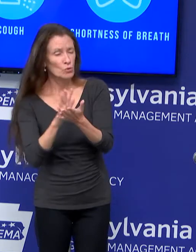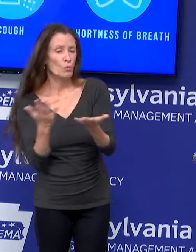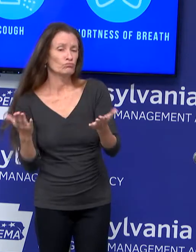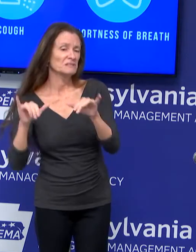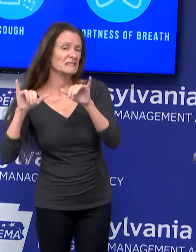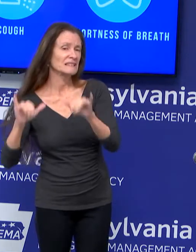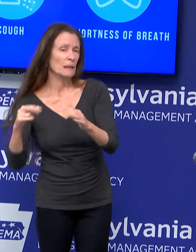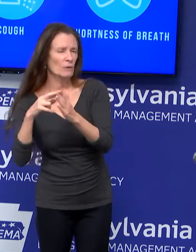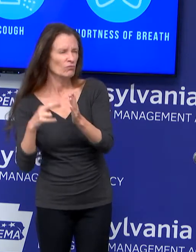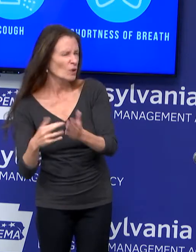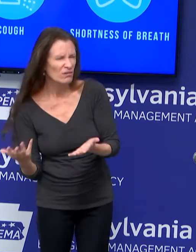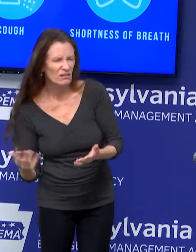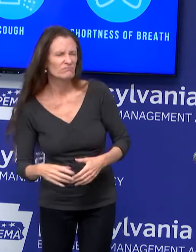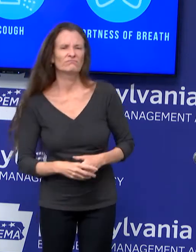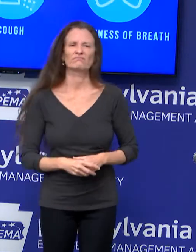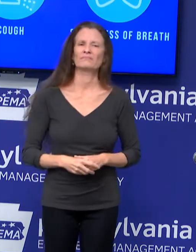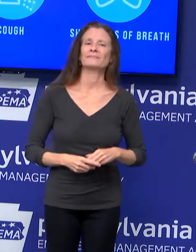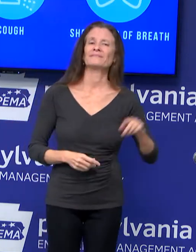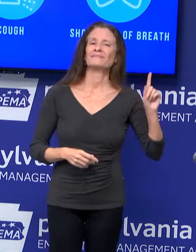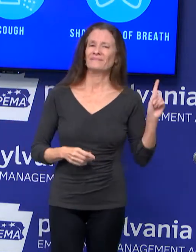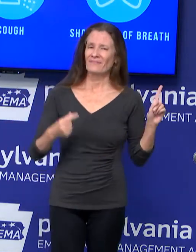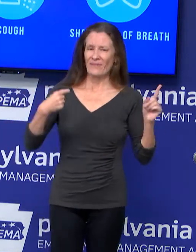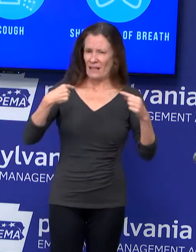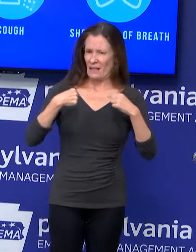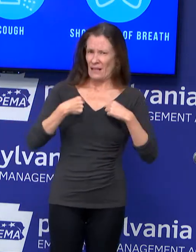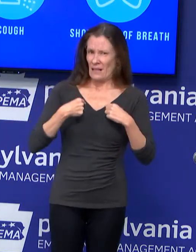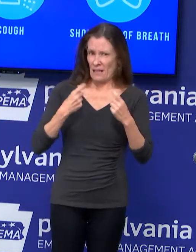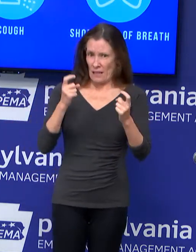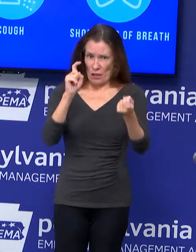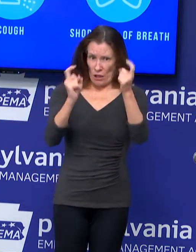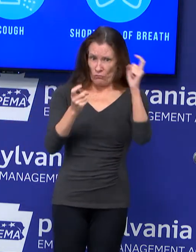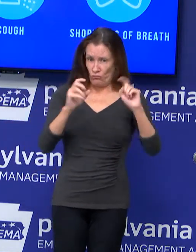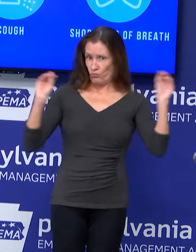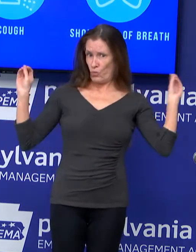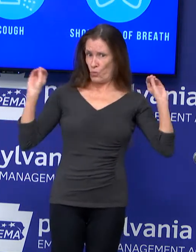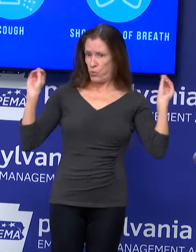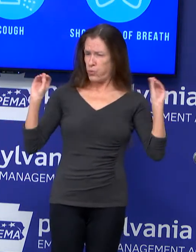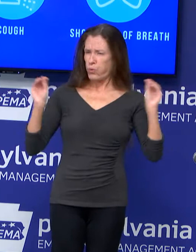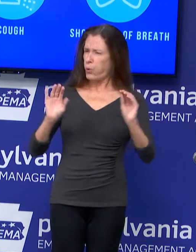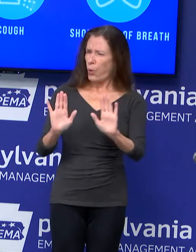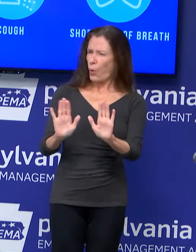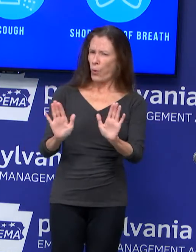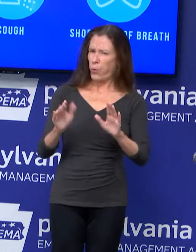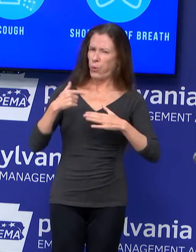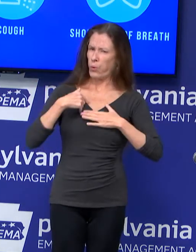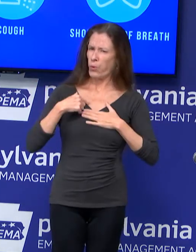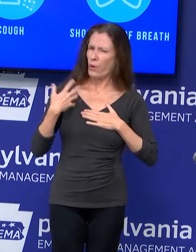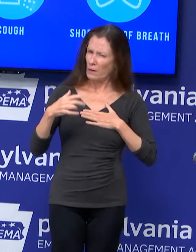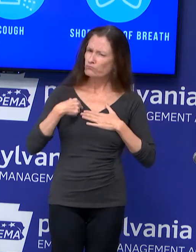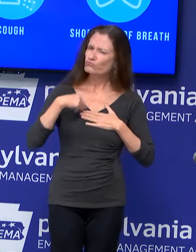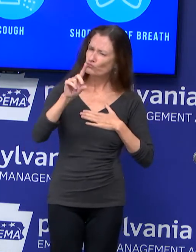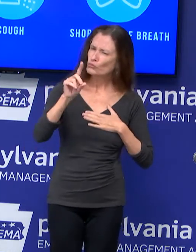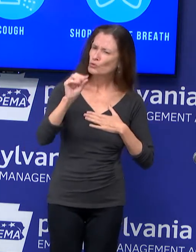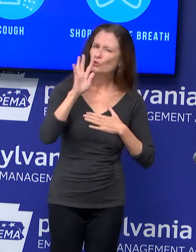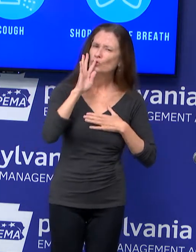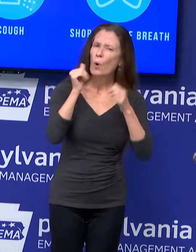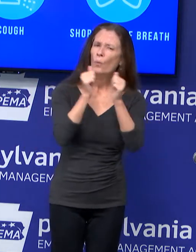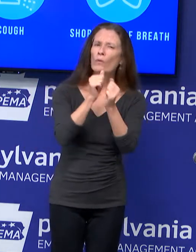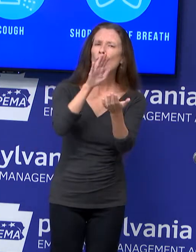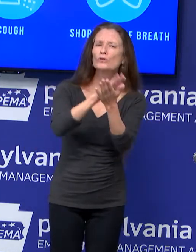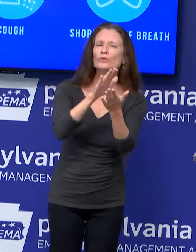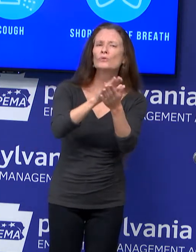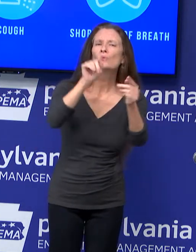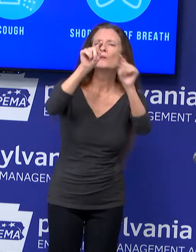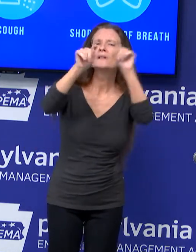adjust our guidance in schools. We discussed this with the Pennsylvania Department of Health and the Pennsylvania Department of Education on a regular basis.